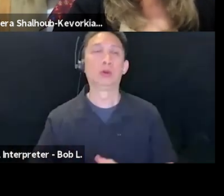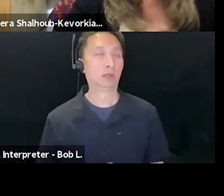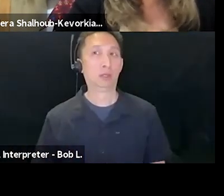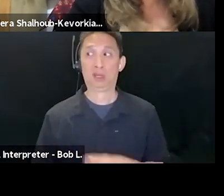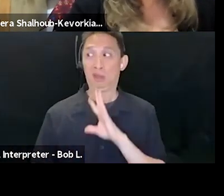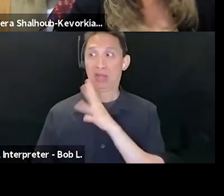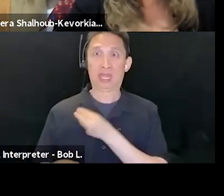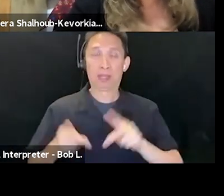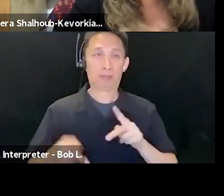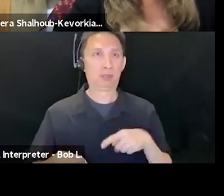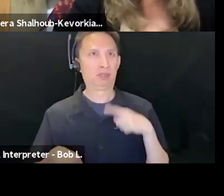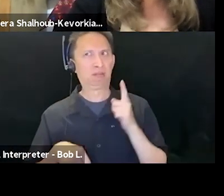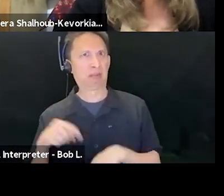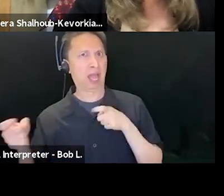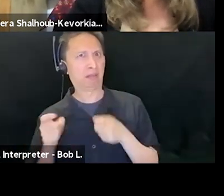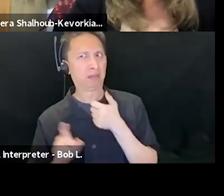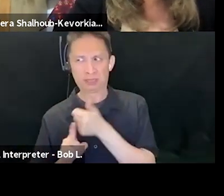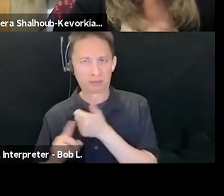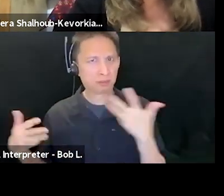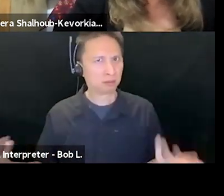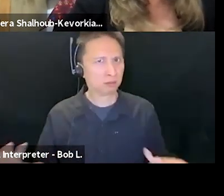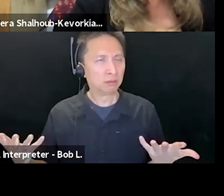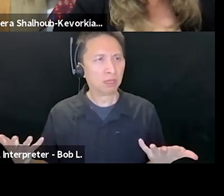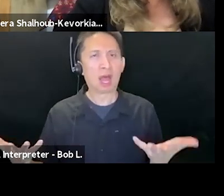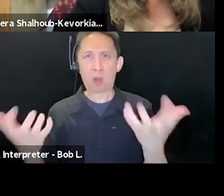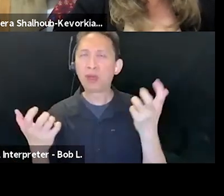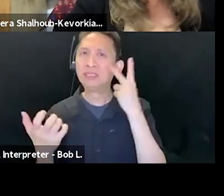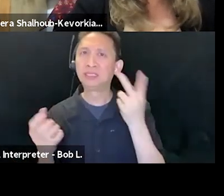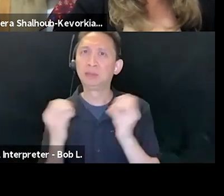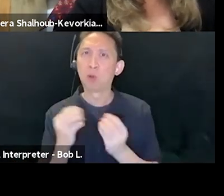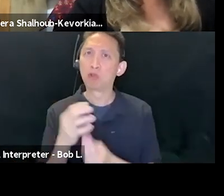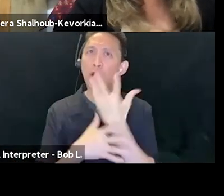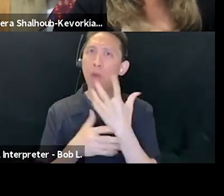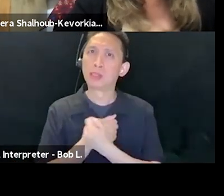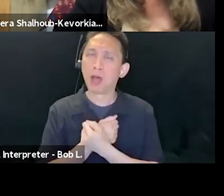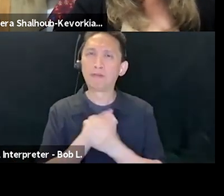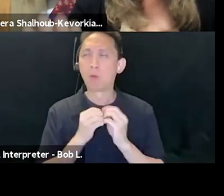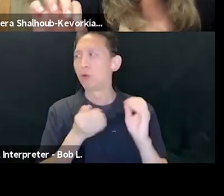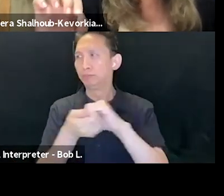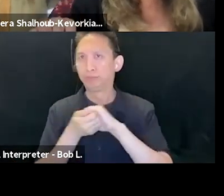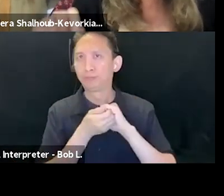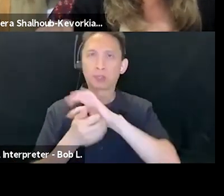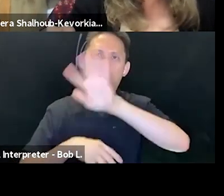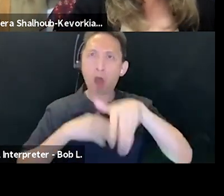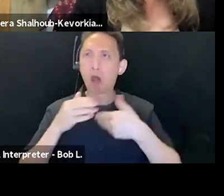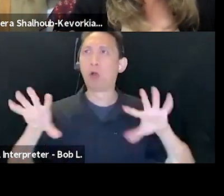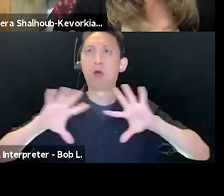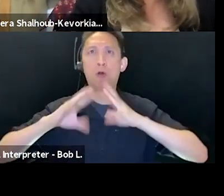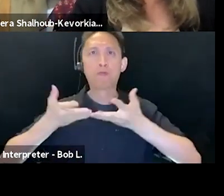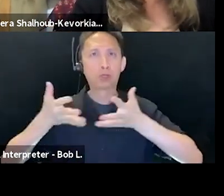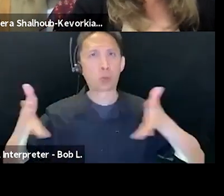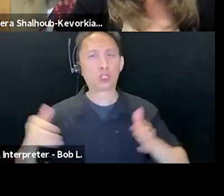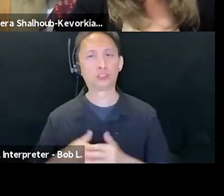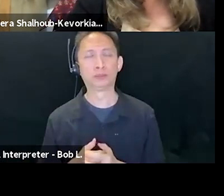togetherness, joy, love, and growing solidarity here and around the world. I want to engage with this new moment that